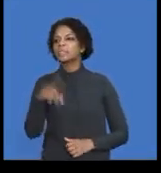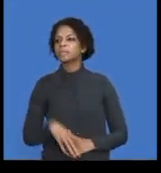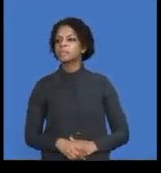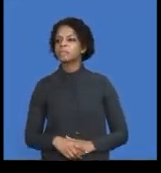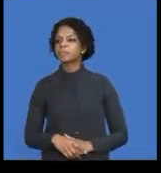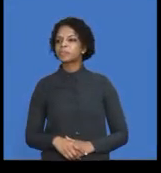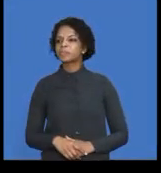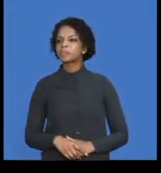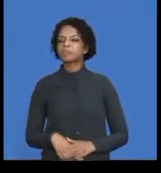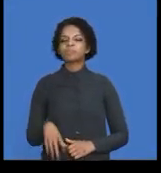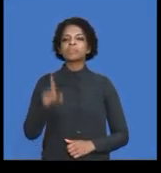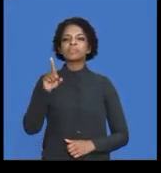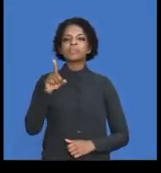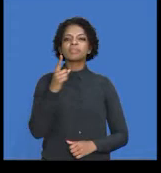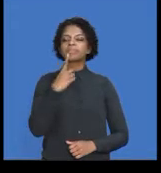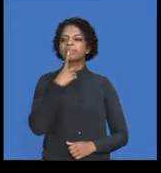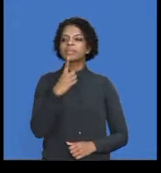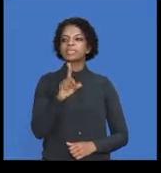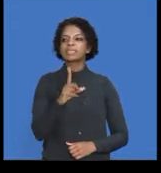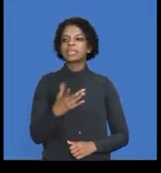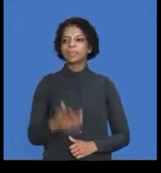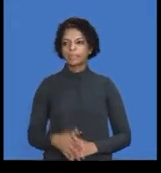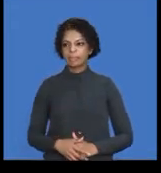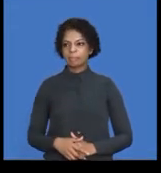here that, let's look at the information,